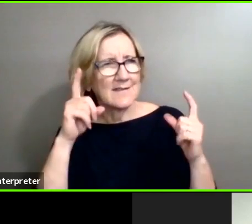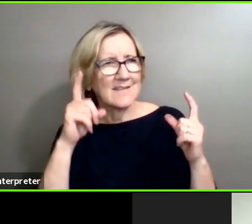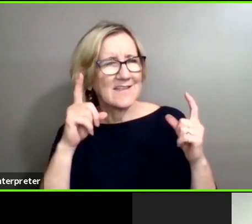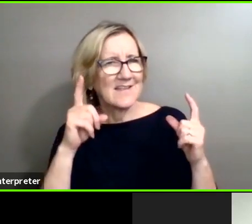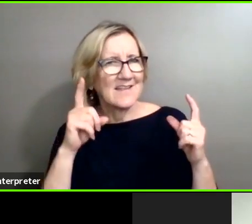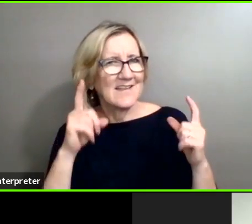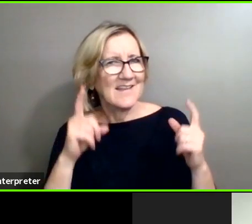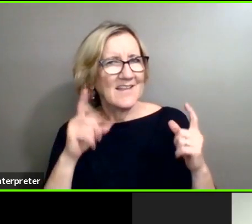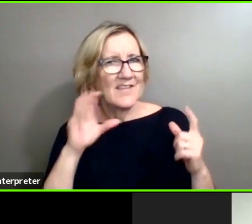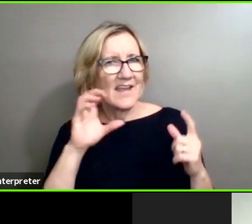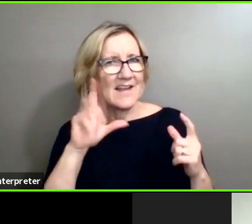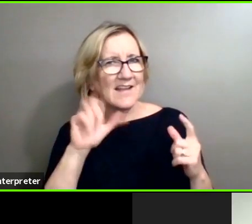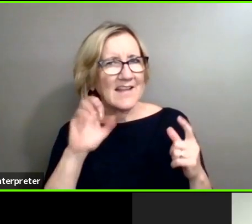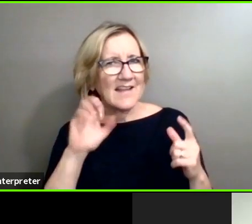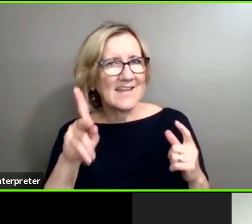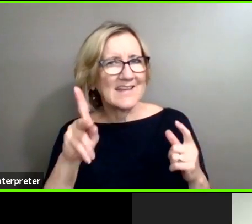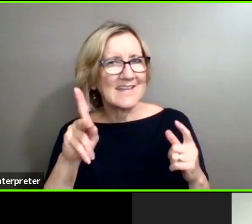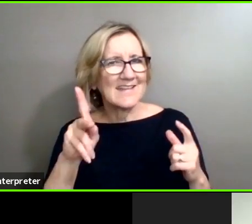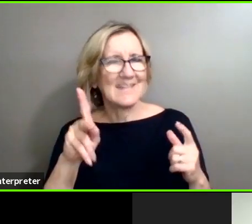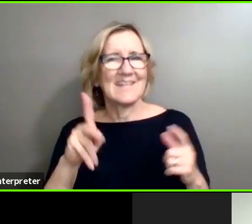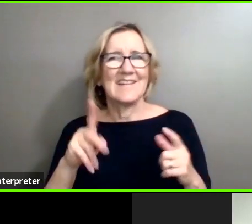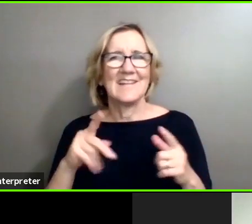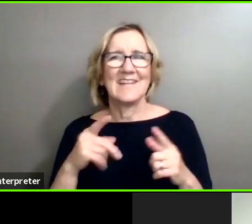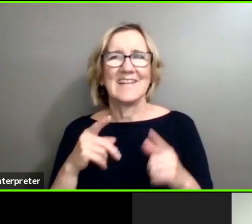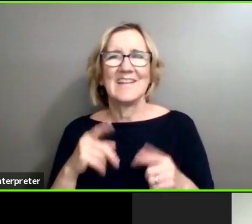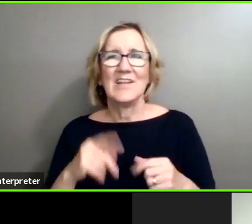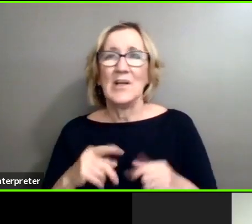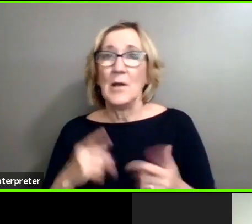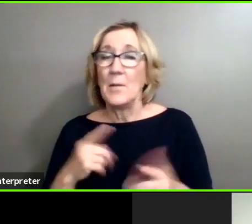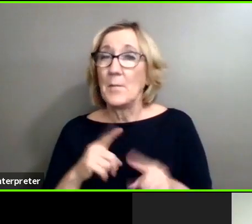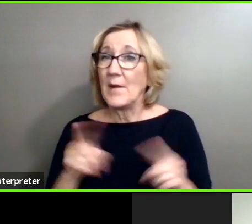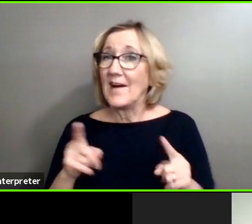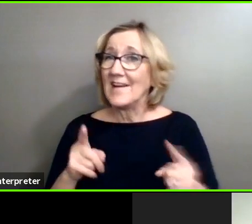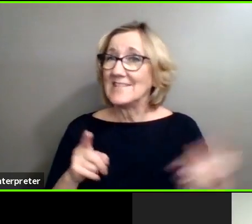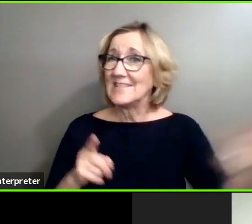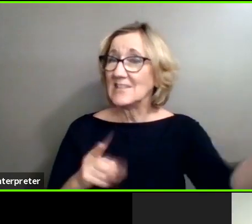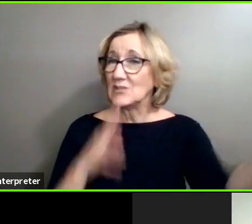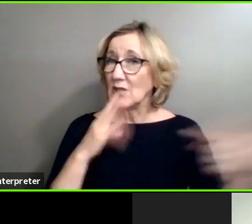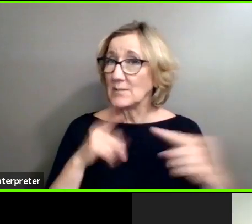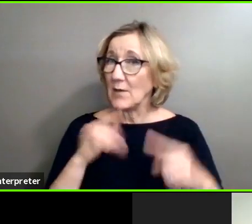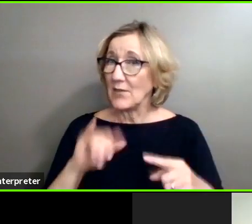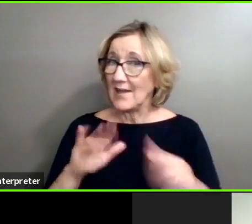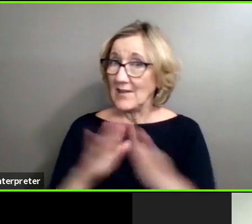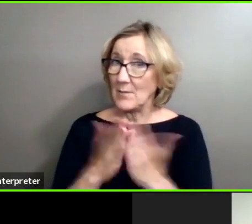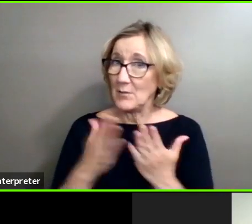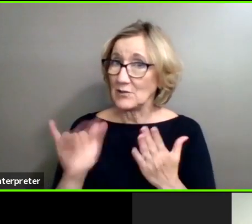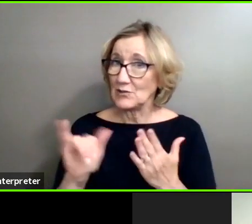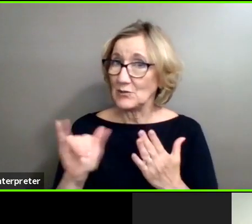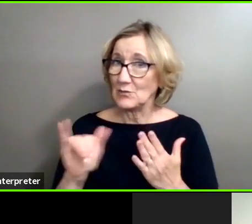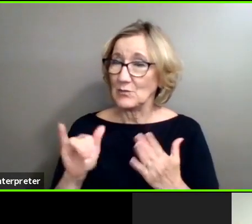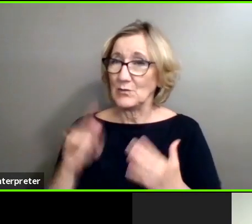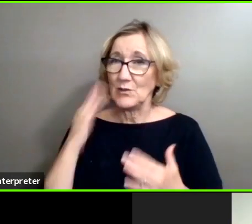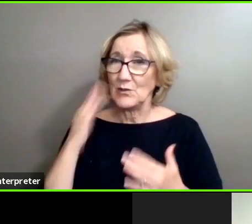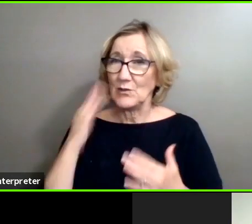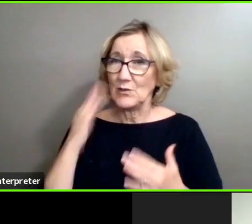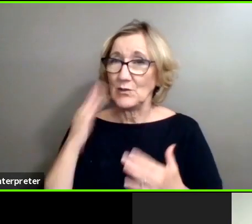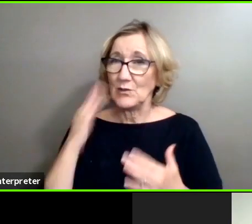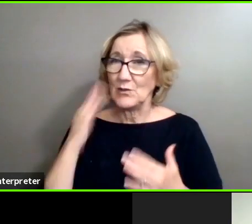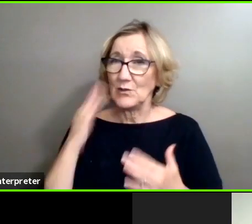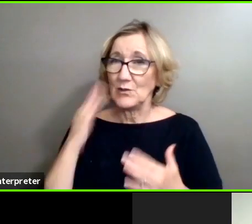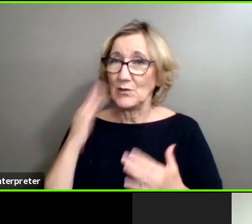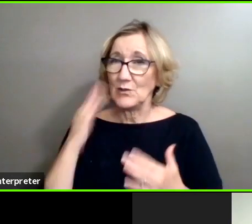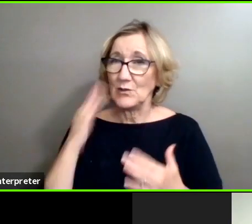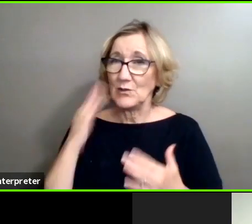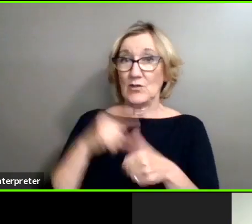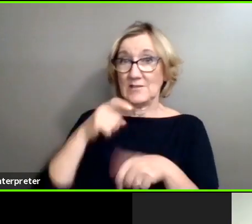click. We'll use a pun here. made it click. But it kind of talked about that in the book as well. It's like when he got his picture taken for the first